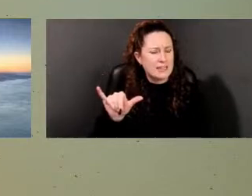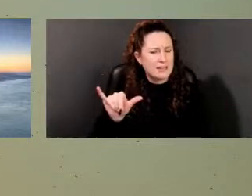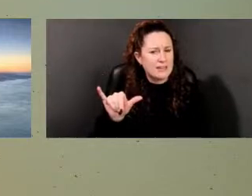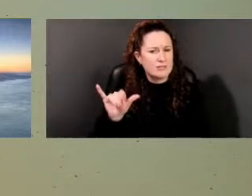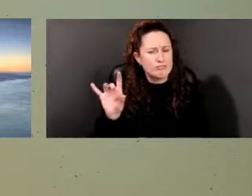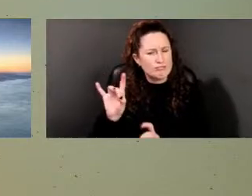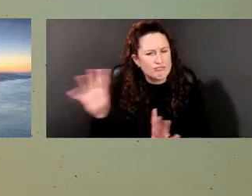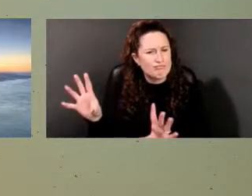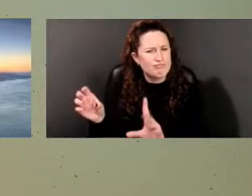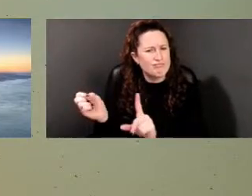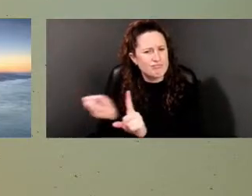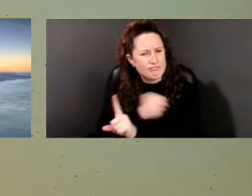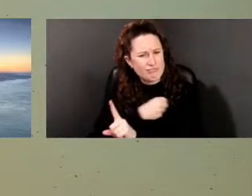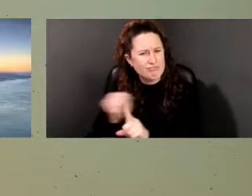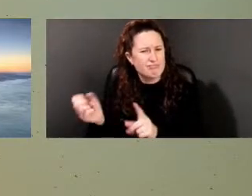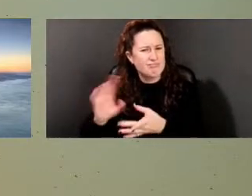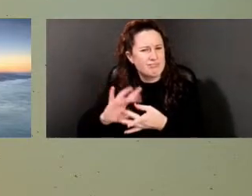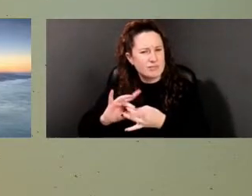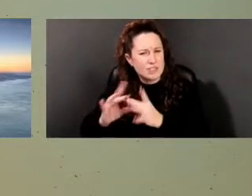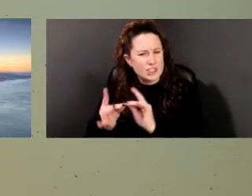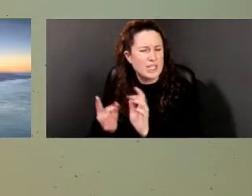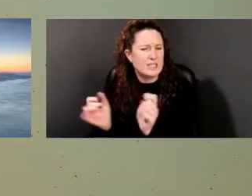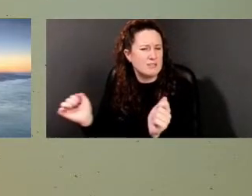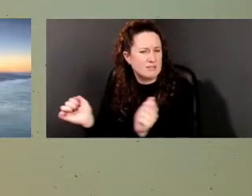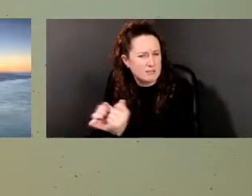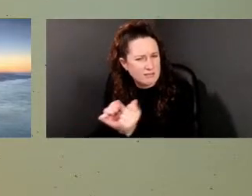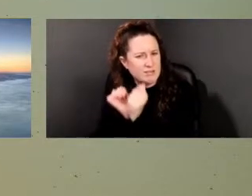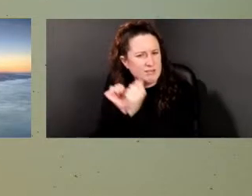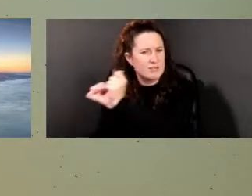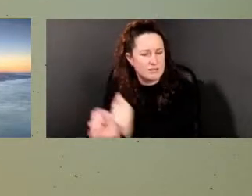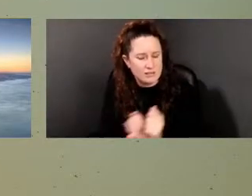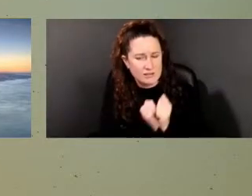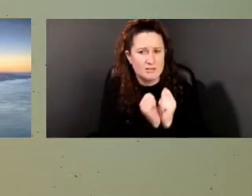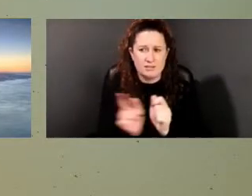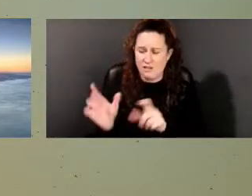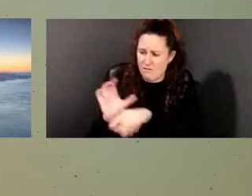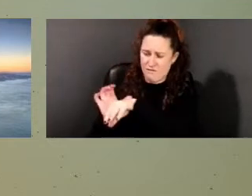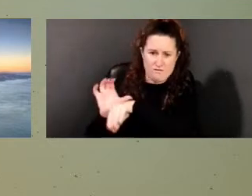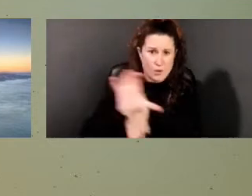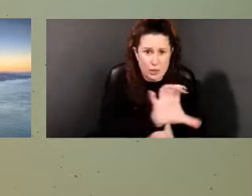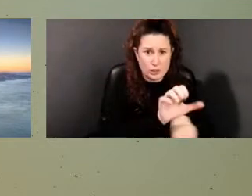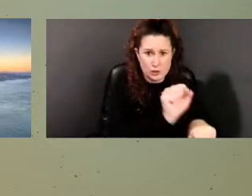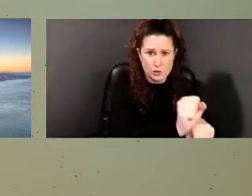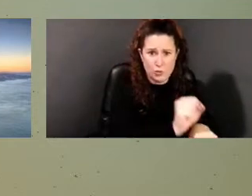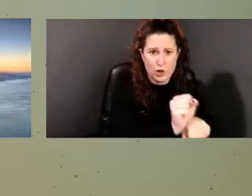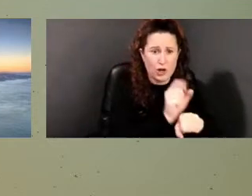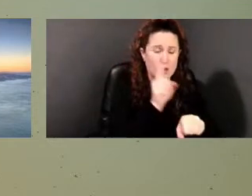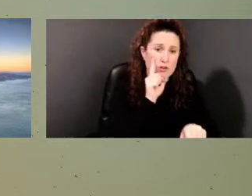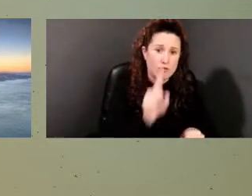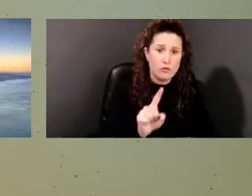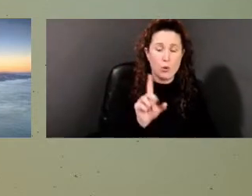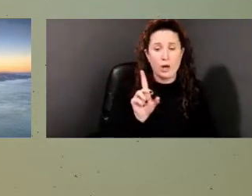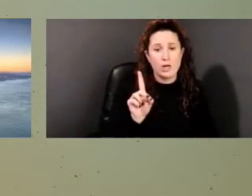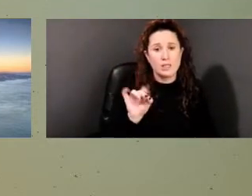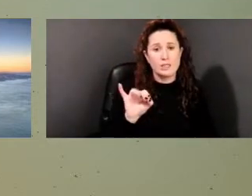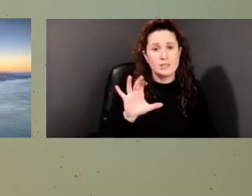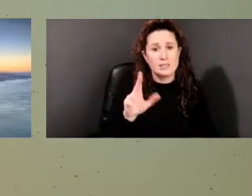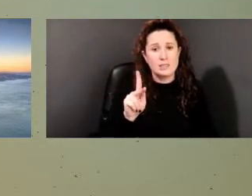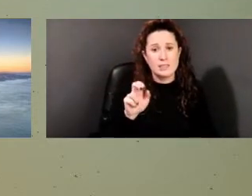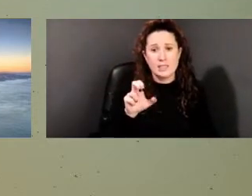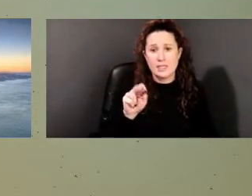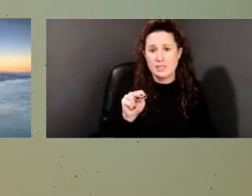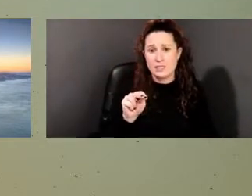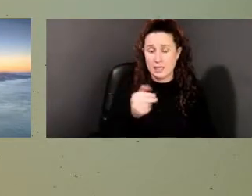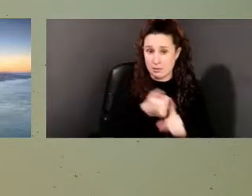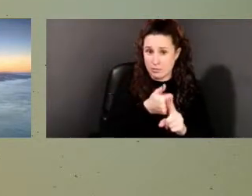to labor like that for the benefit of, of the Dickinson and the tenant farmers that were there. Um,